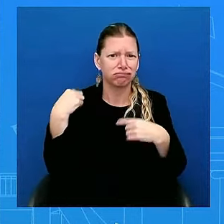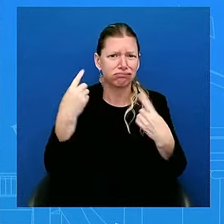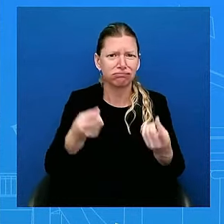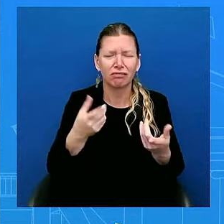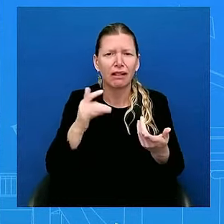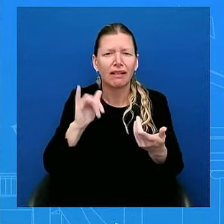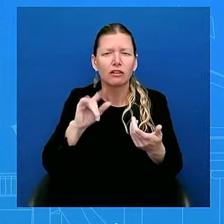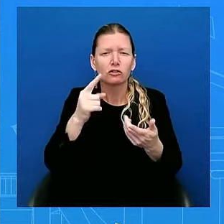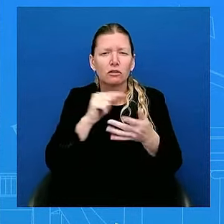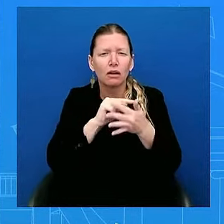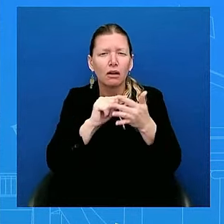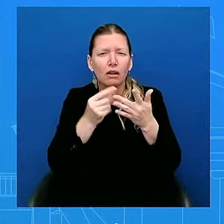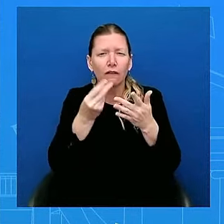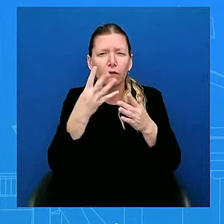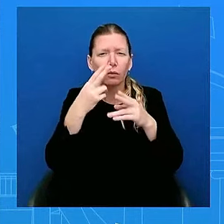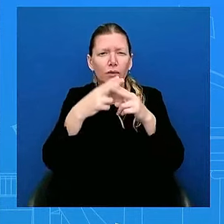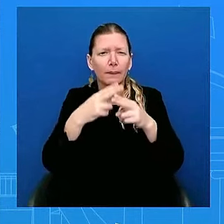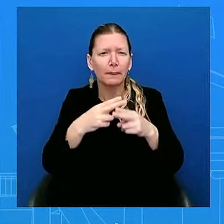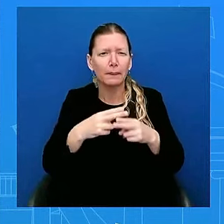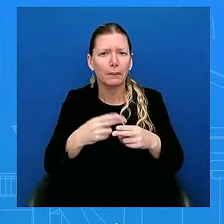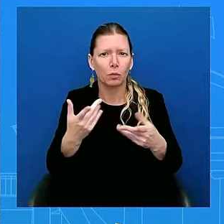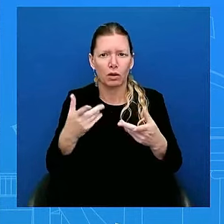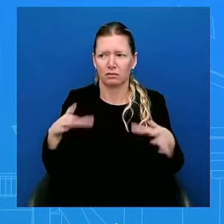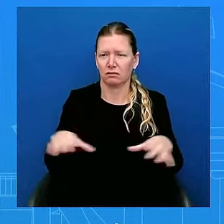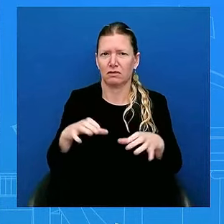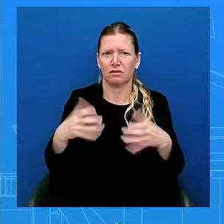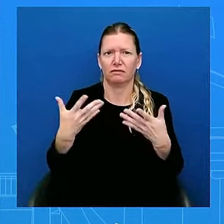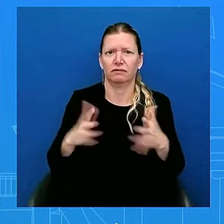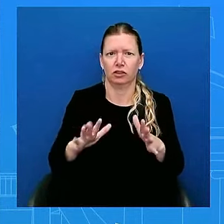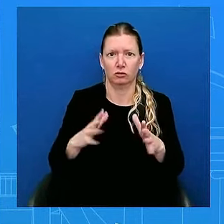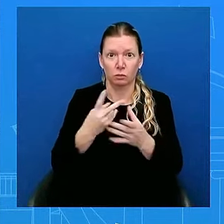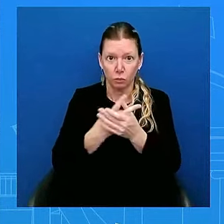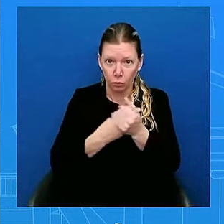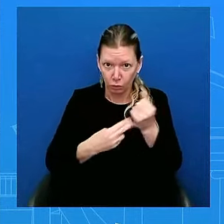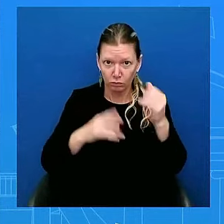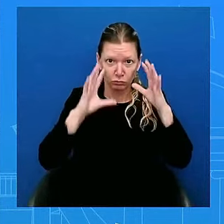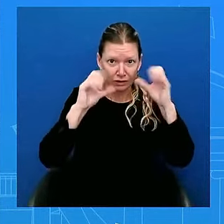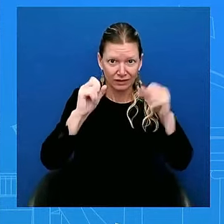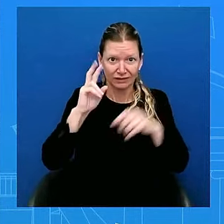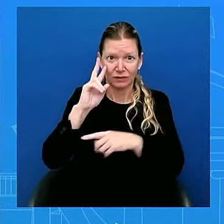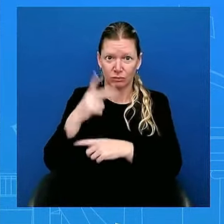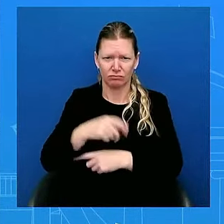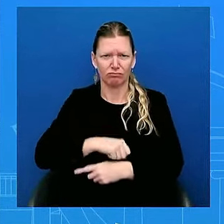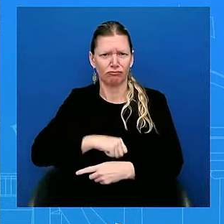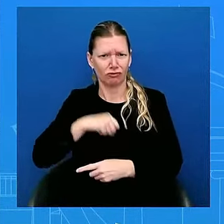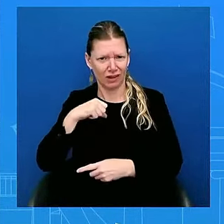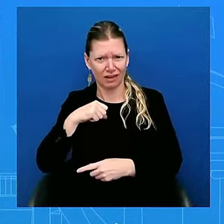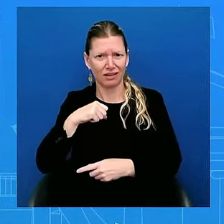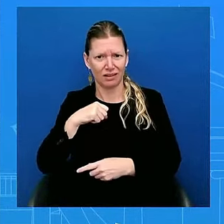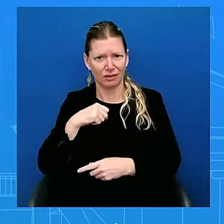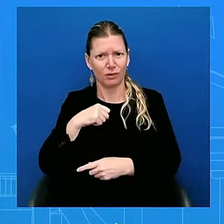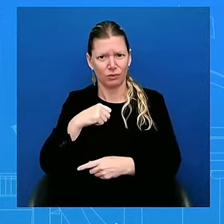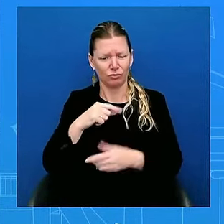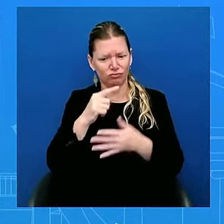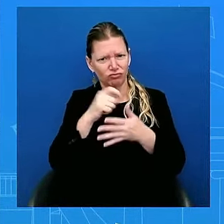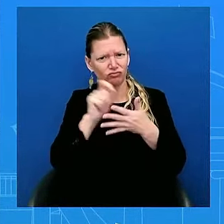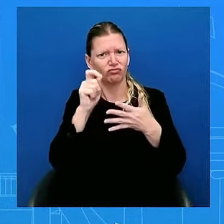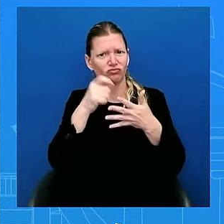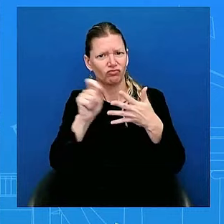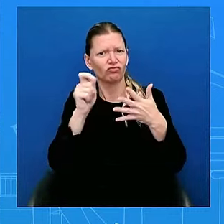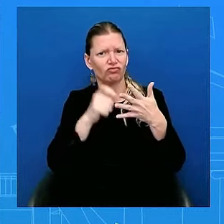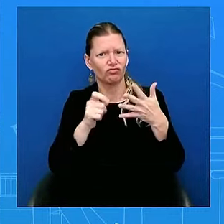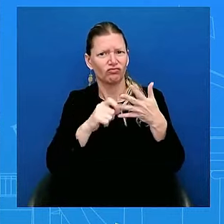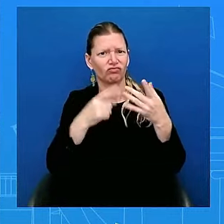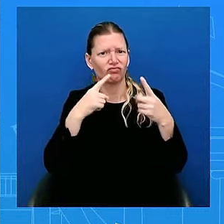these historic results. And we're going to continue to figure out ways on how to build on this progress. So